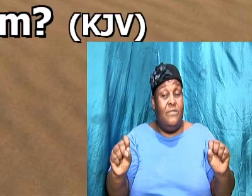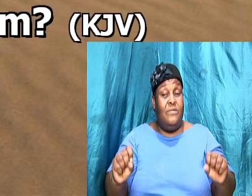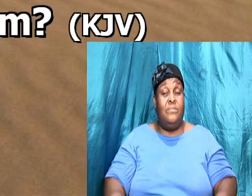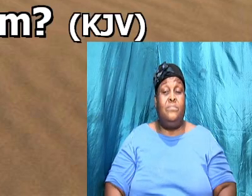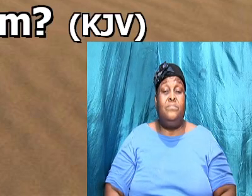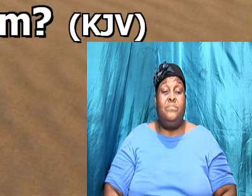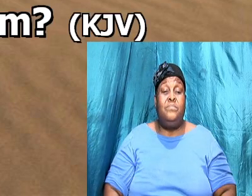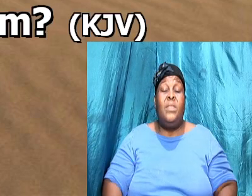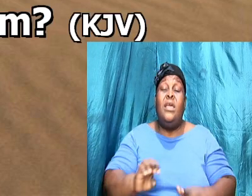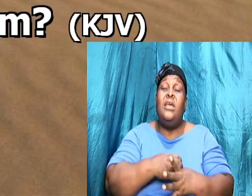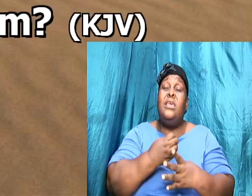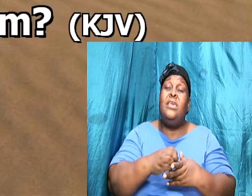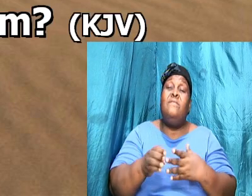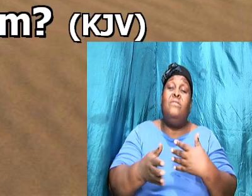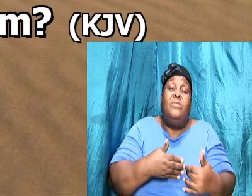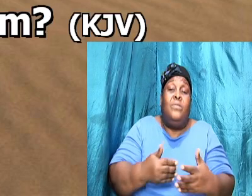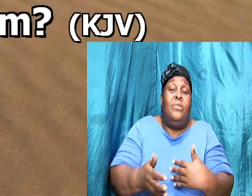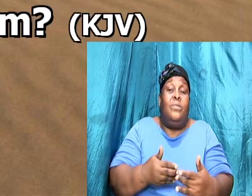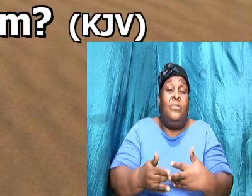so even do what we say